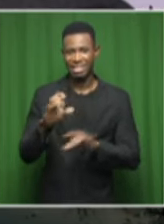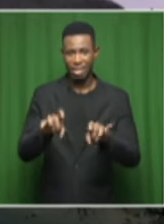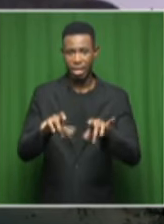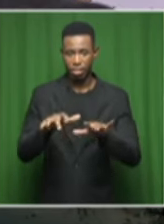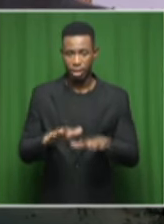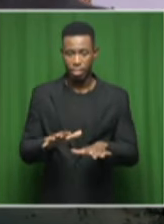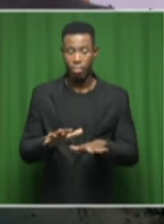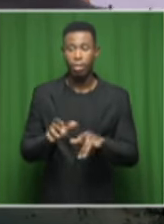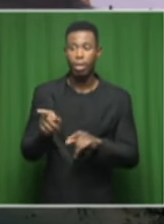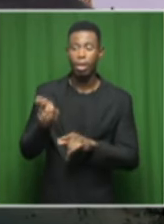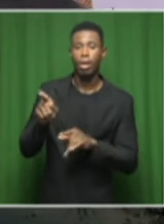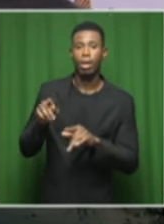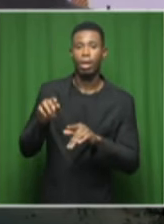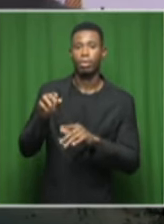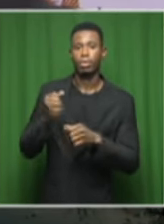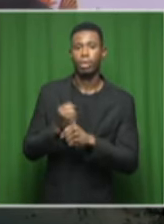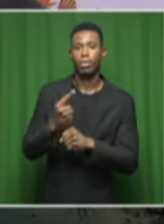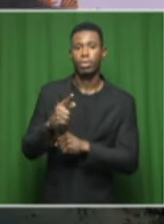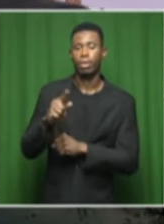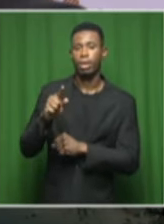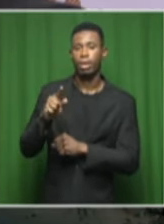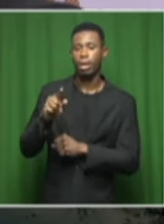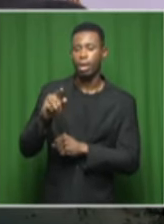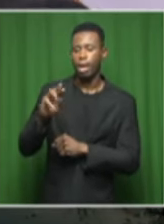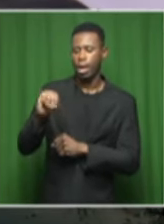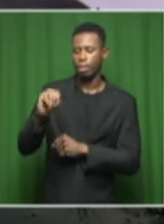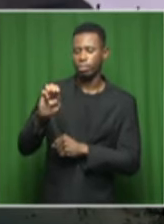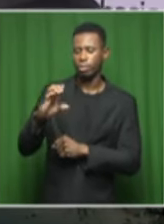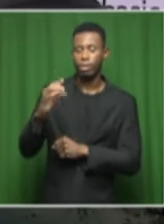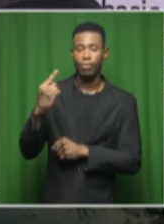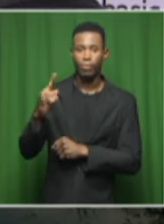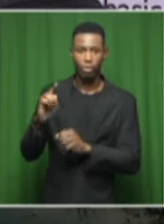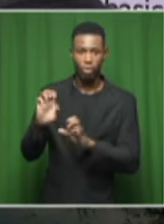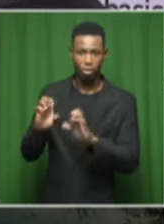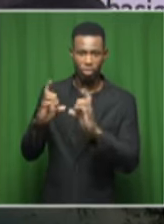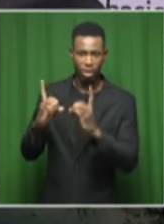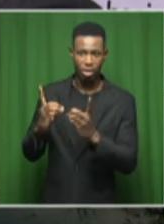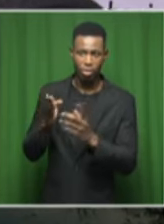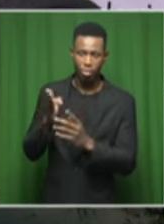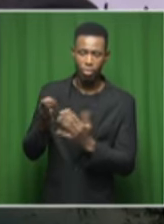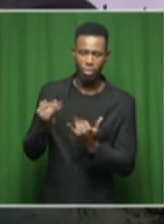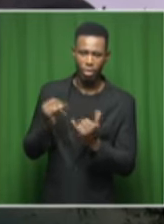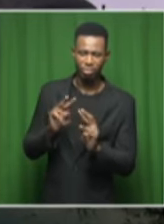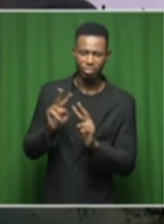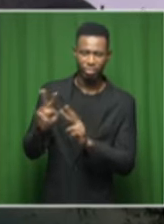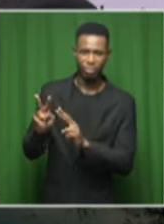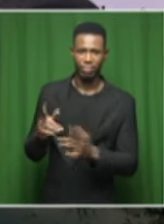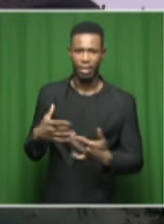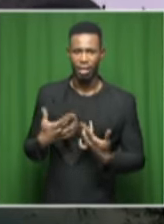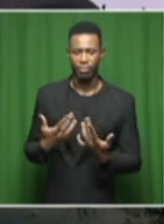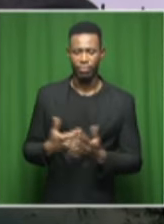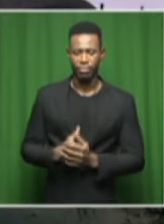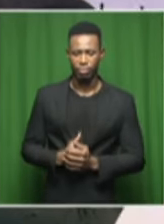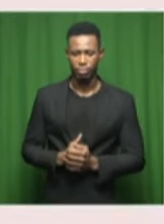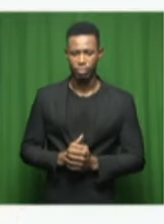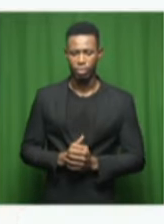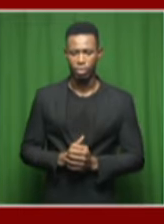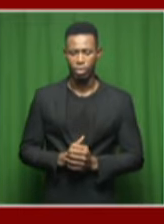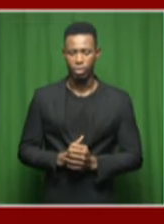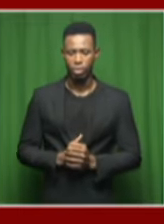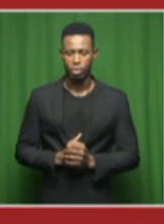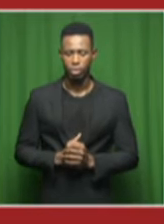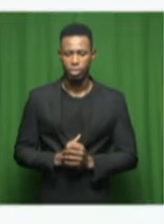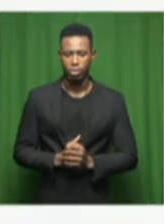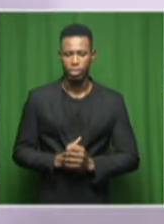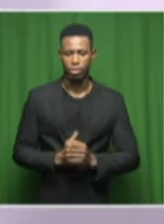Gauteng, MEC for Education, Matume Chilwane there with Hasina Gori. So let's take you there. It's difficult. It's